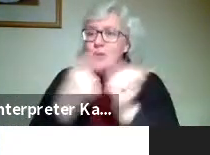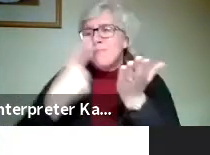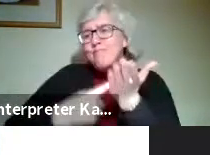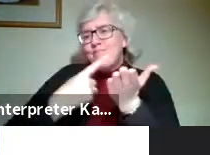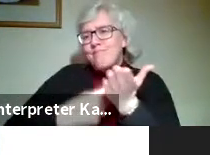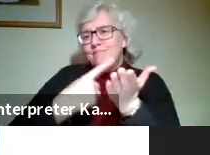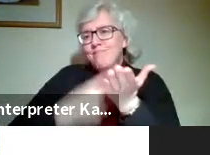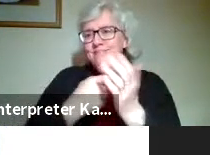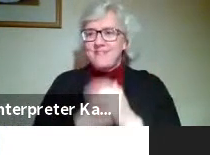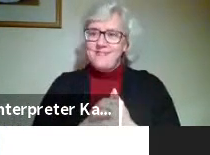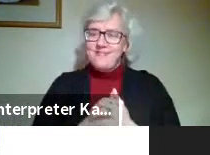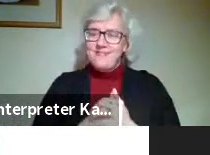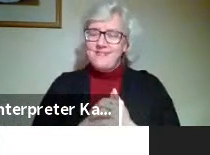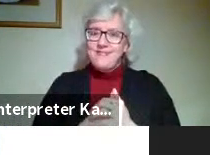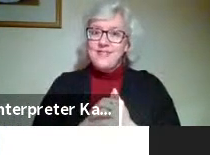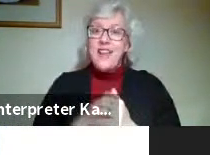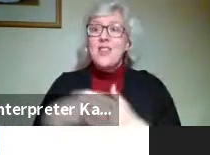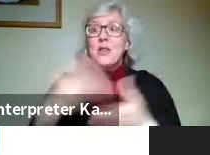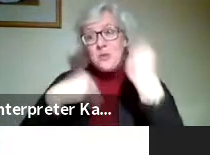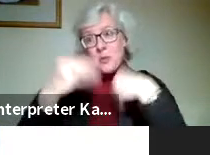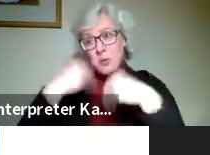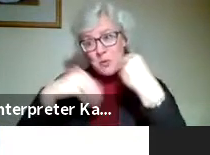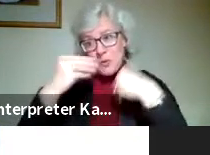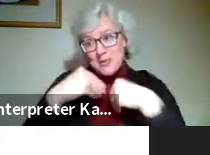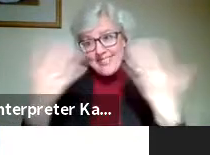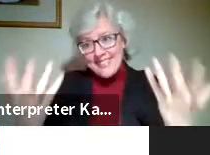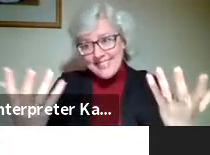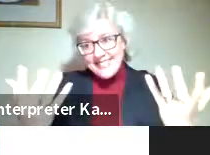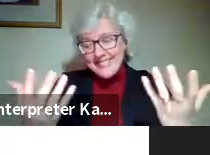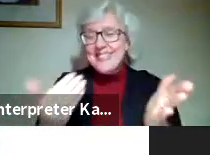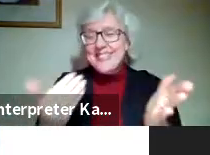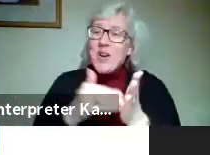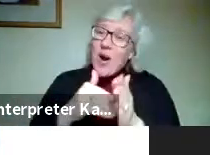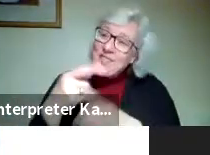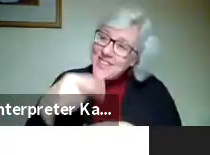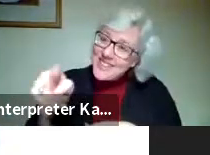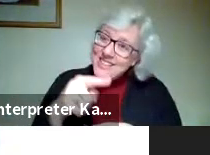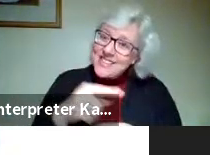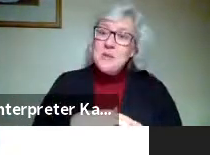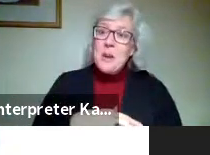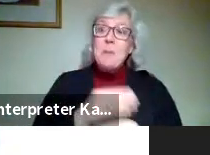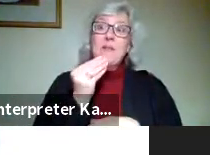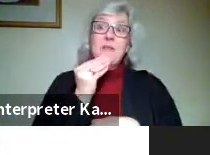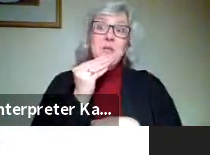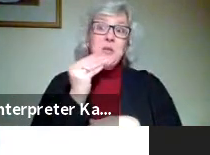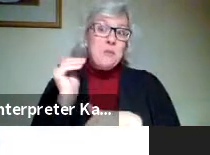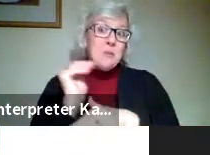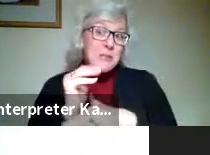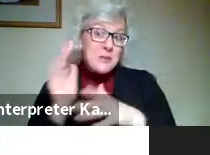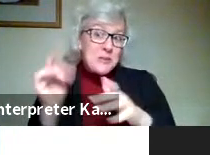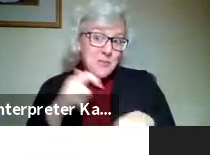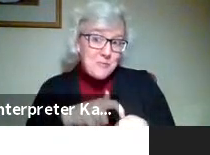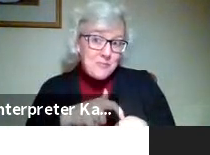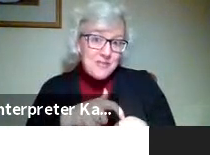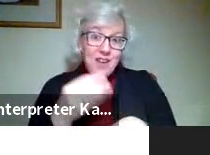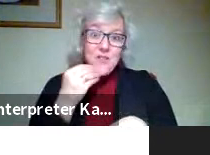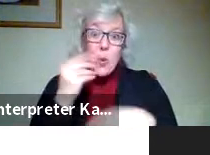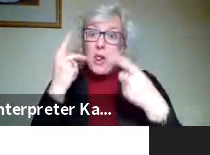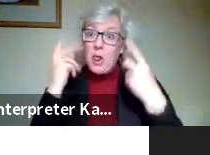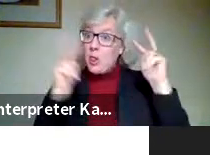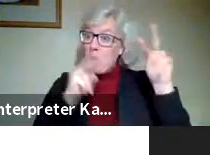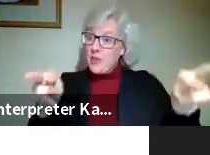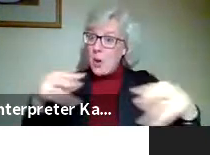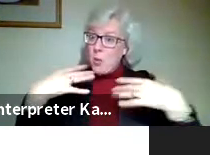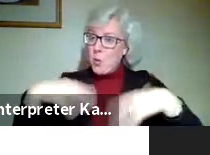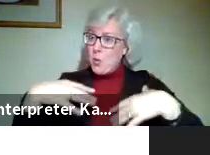There's also a catered buffet. So oftentimes, these events are held around mealtime. And the food is nothing to sneer